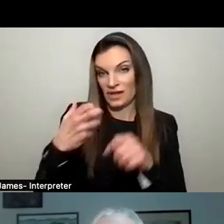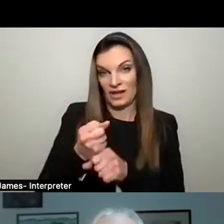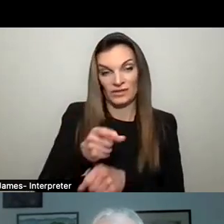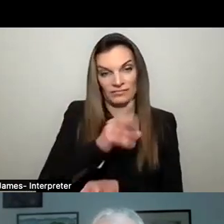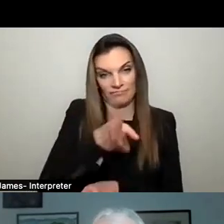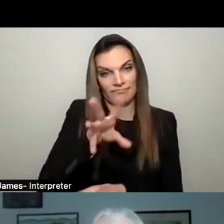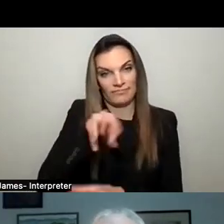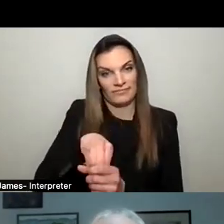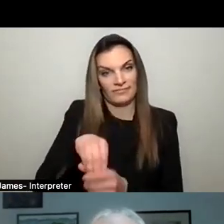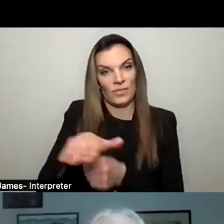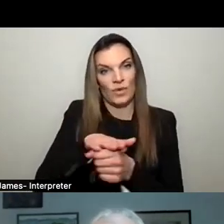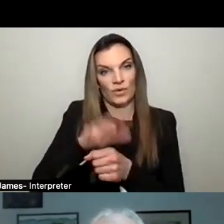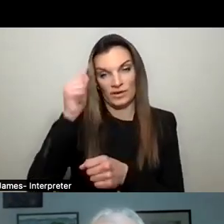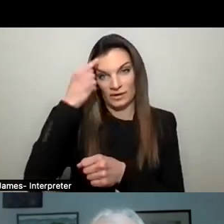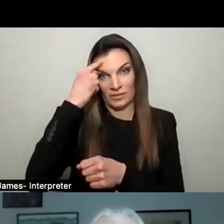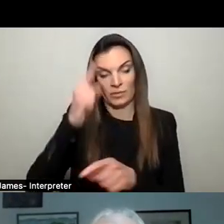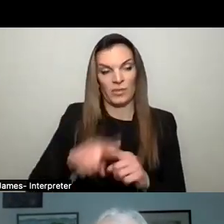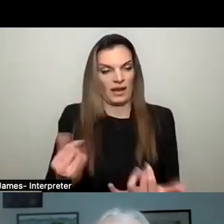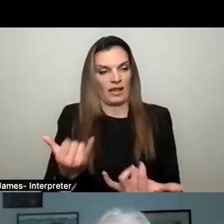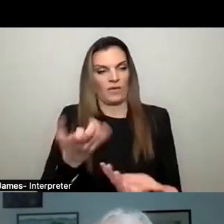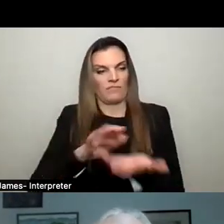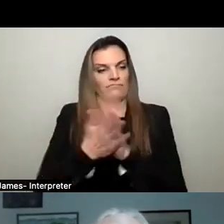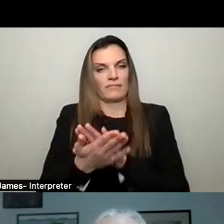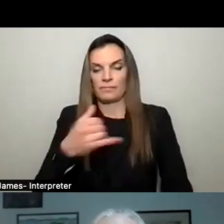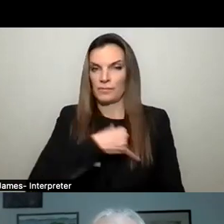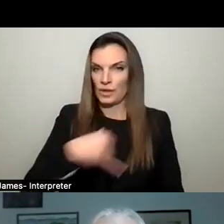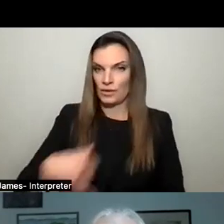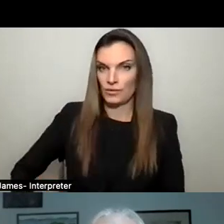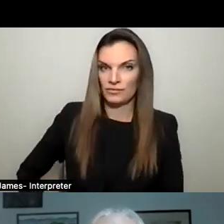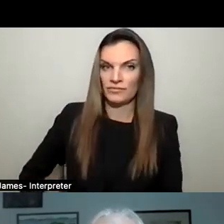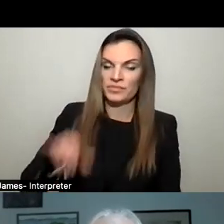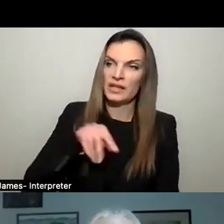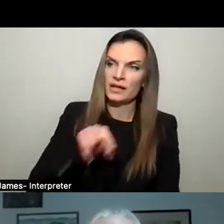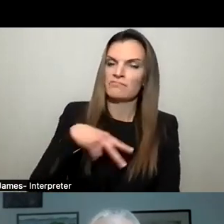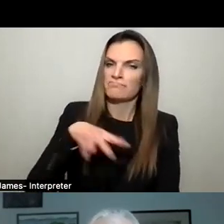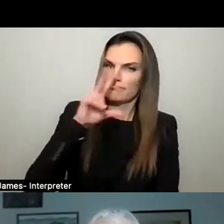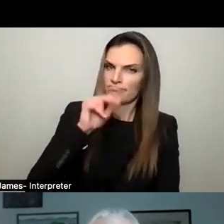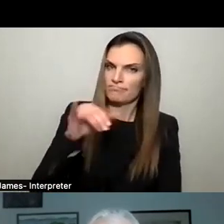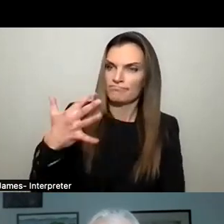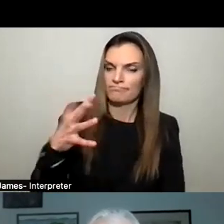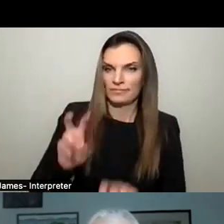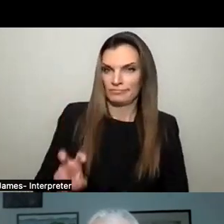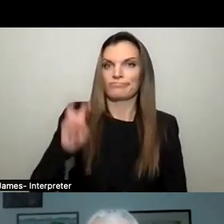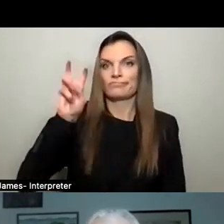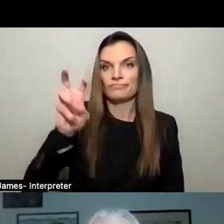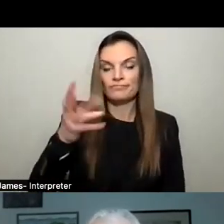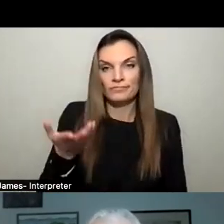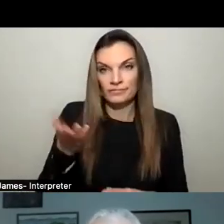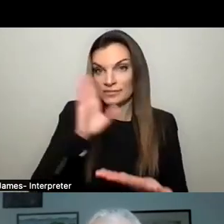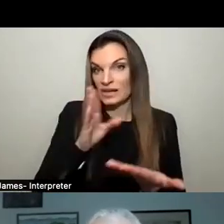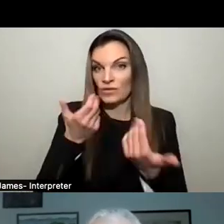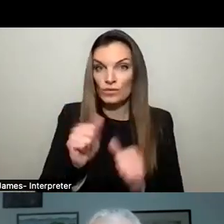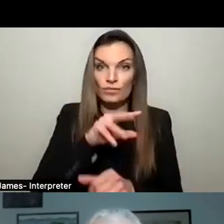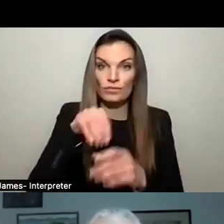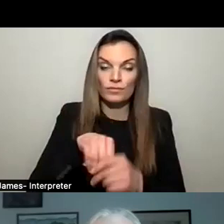in local government except now to become mayor, which I find to be an interesting leap. Uh, he never asked to be considered for the zoning